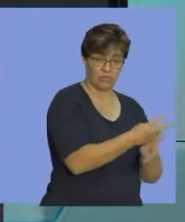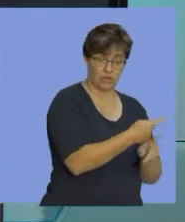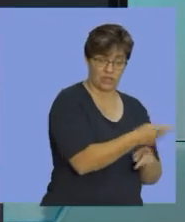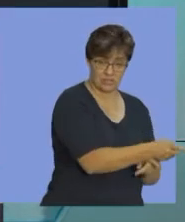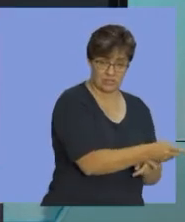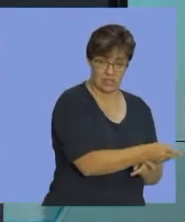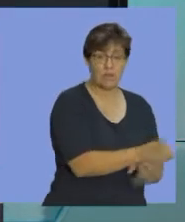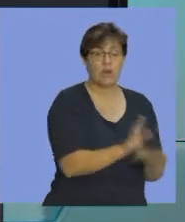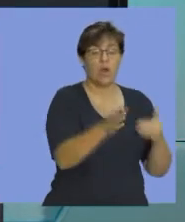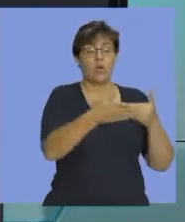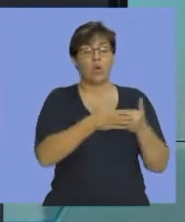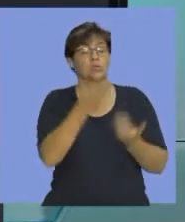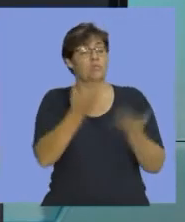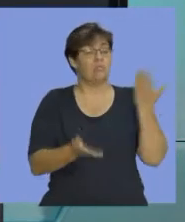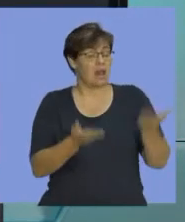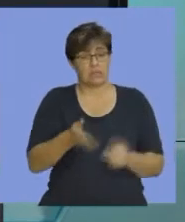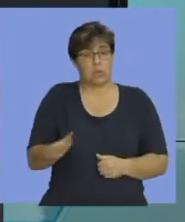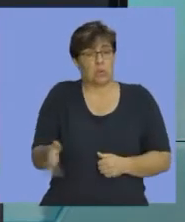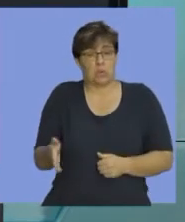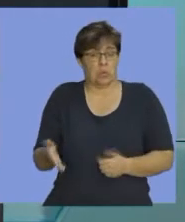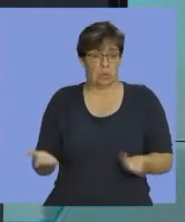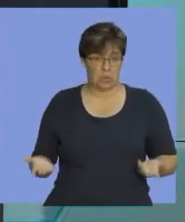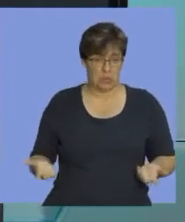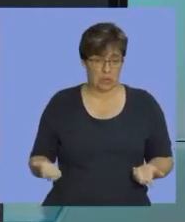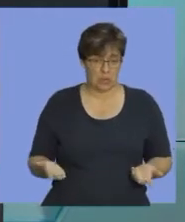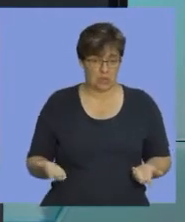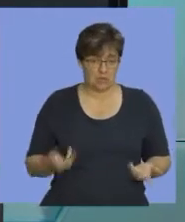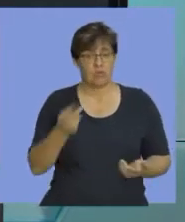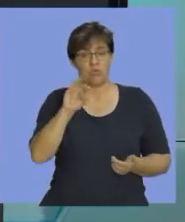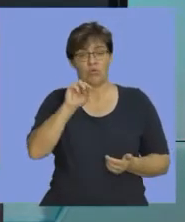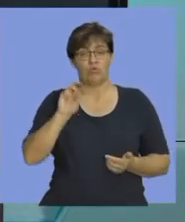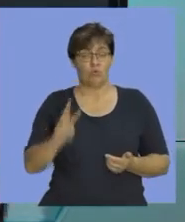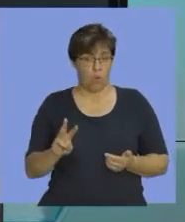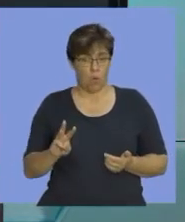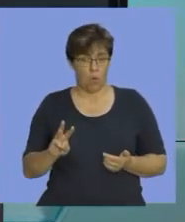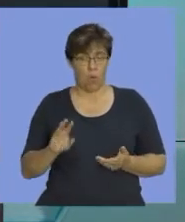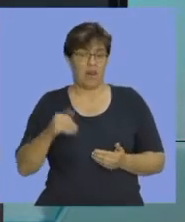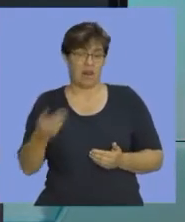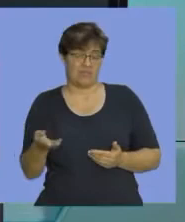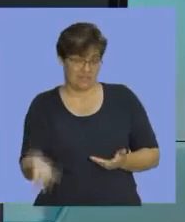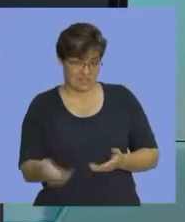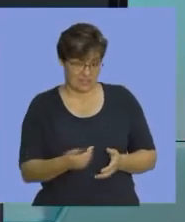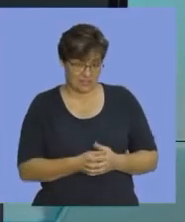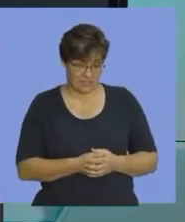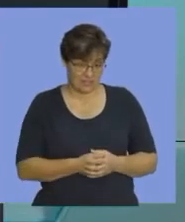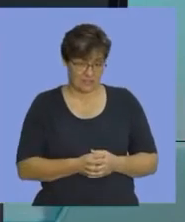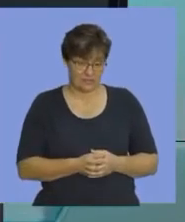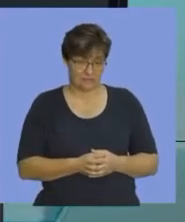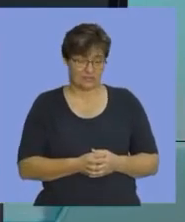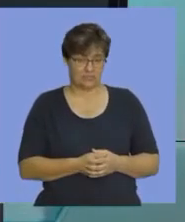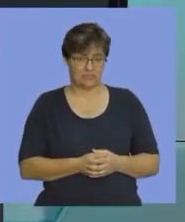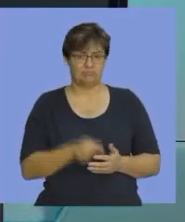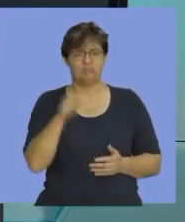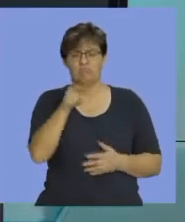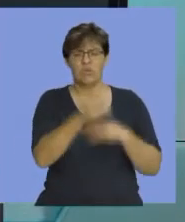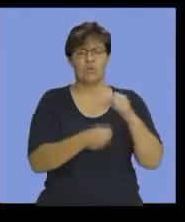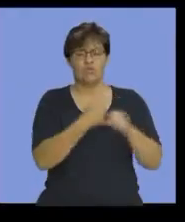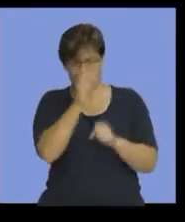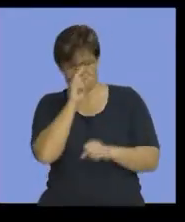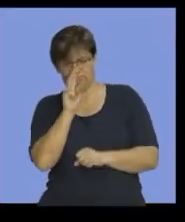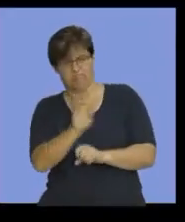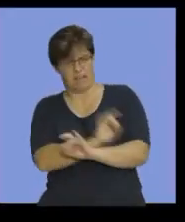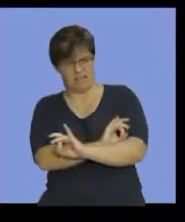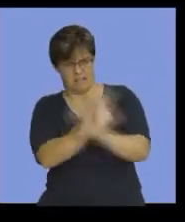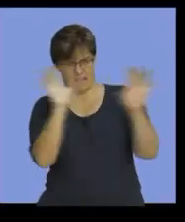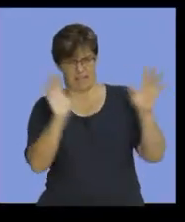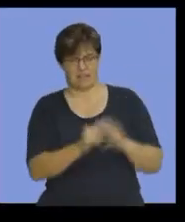closing balance would obviously be the raw materials on hand. So, in this year, you can now clearly see